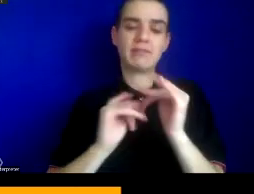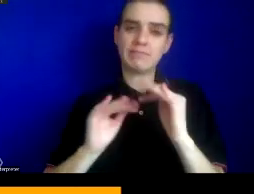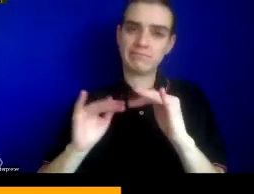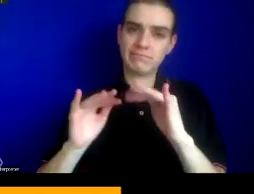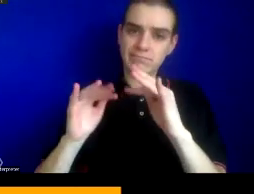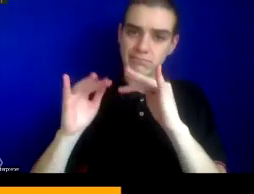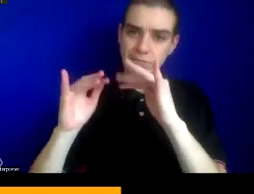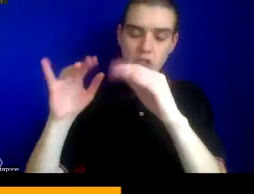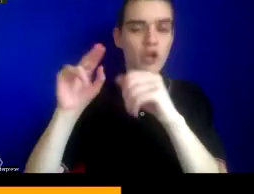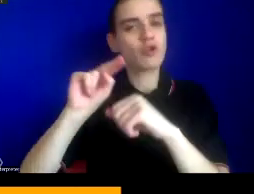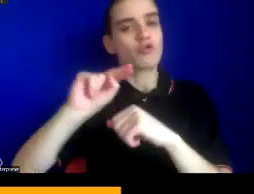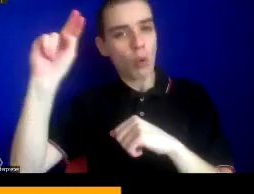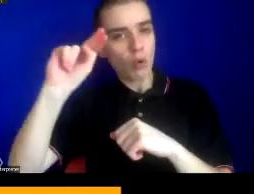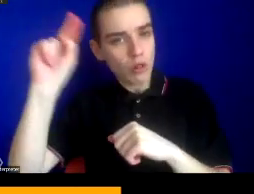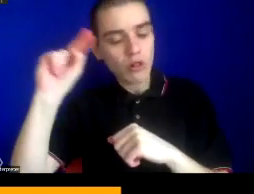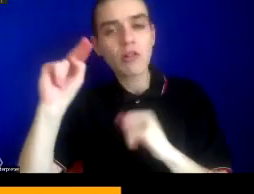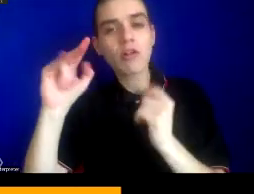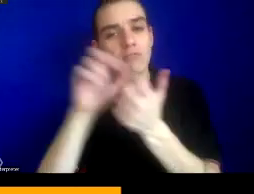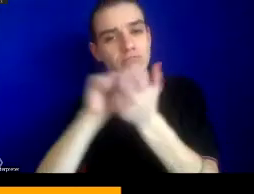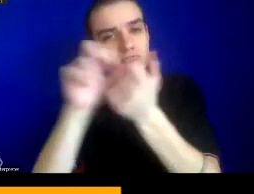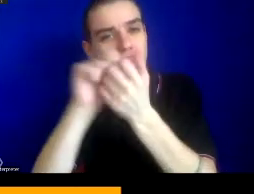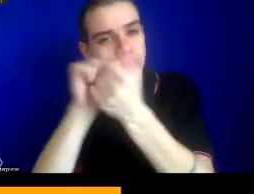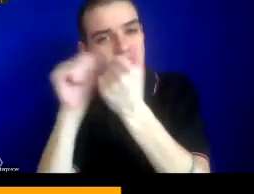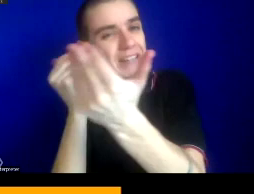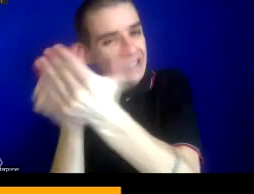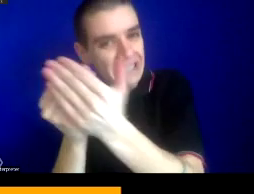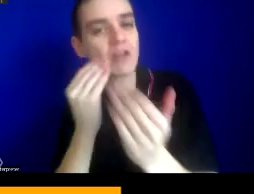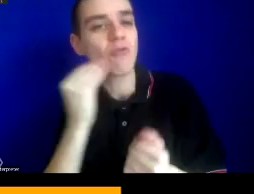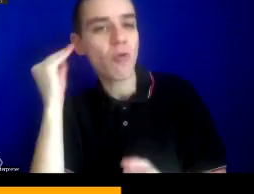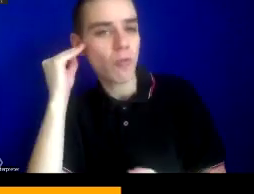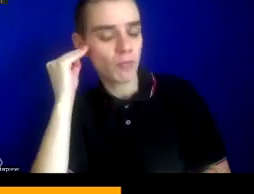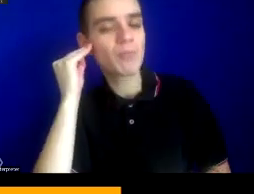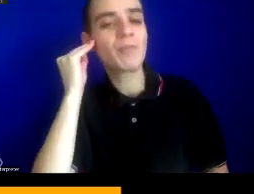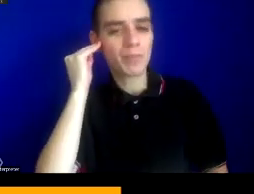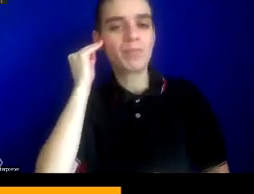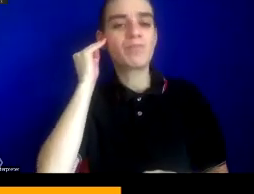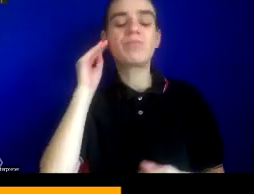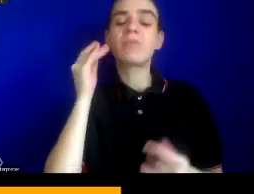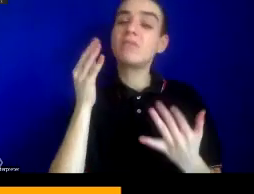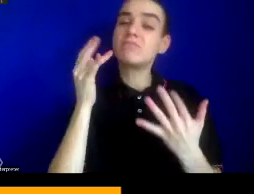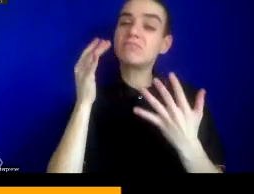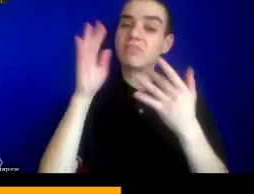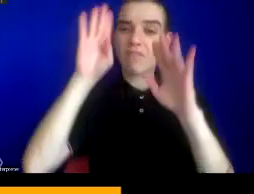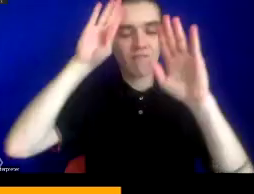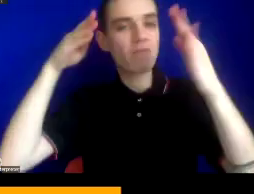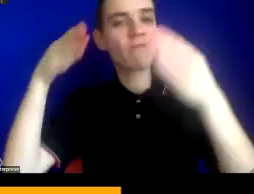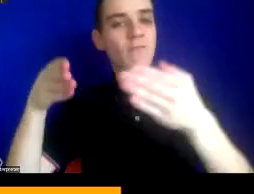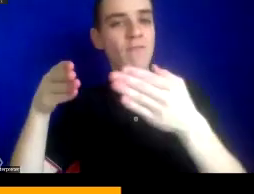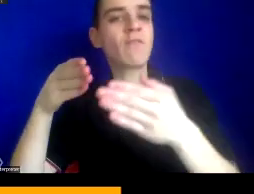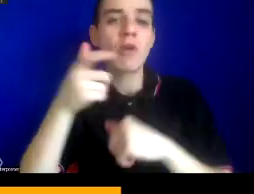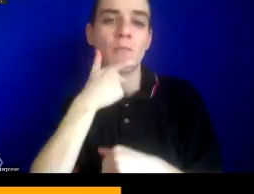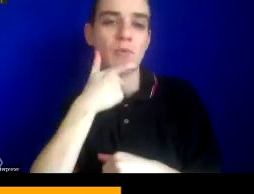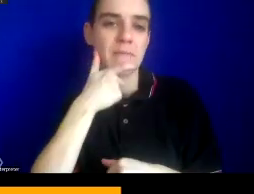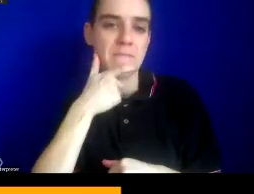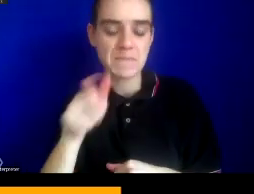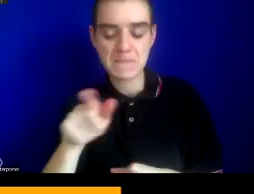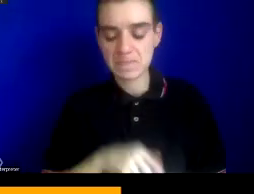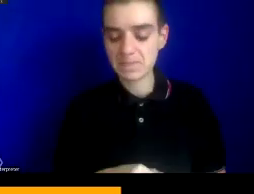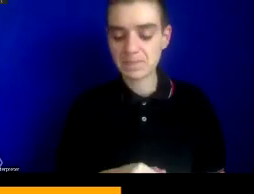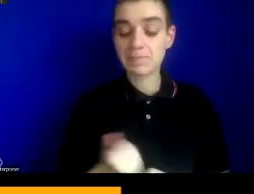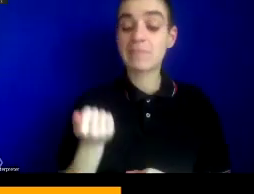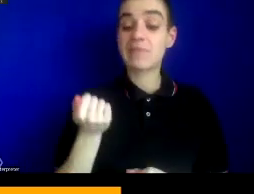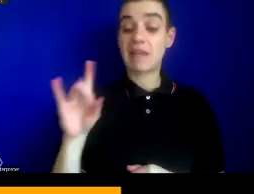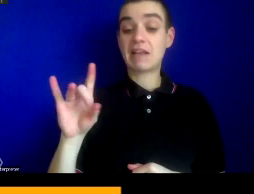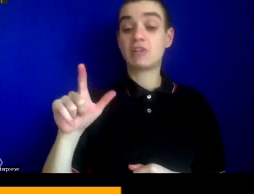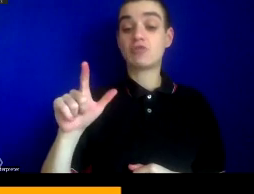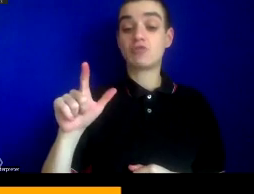ravages lands nearer and nearer to home until ultimately focusing on Britain. Writing in 1826, Shelley